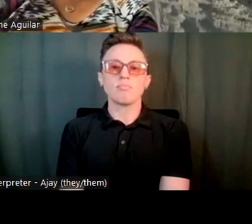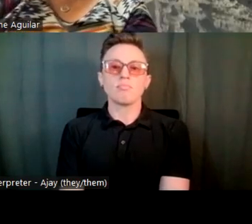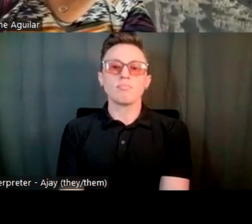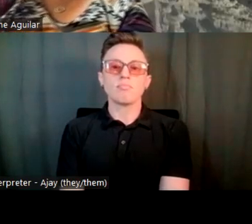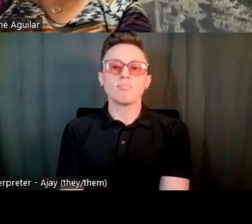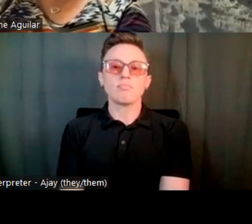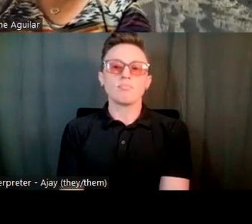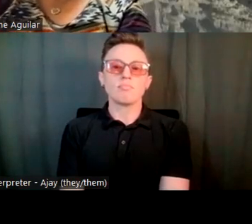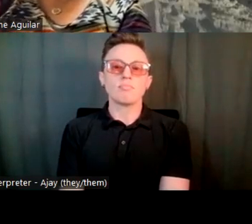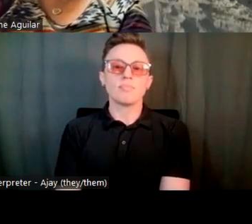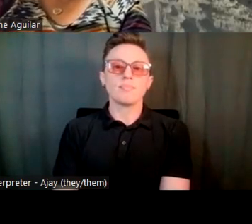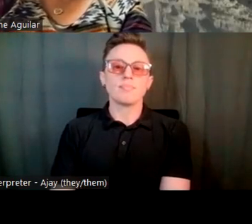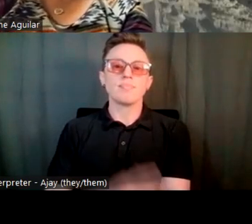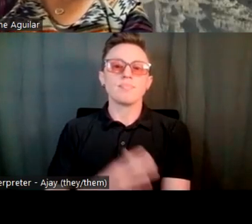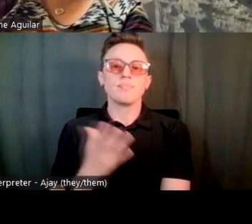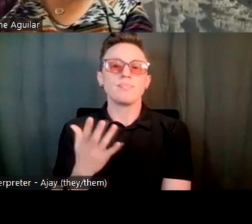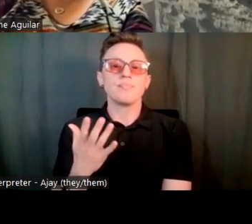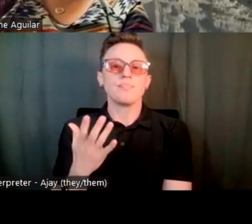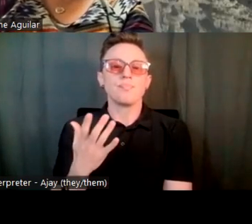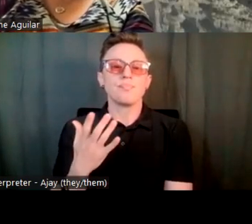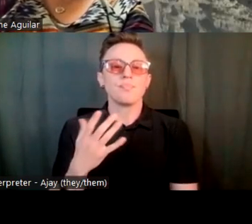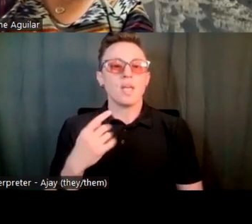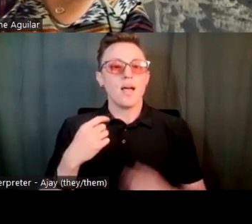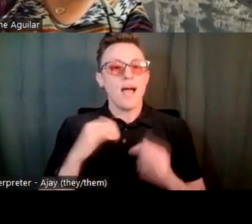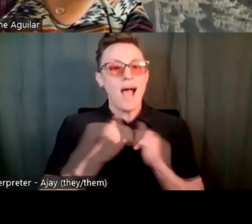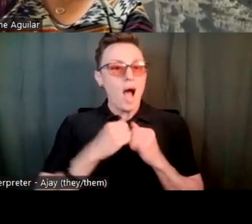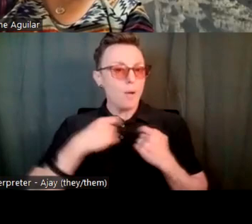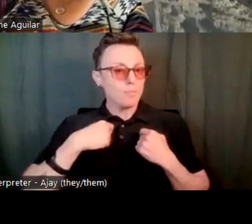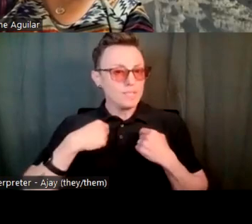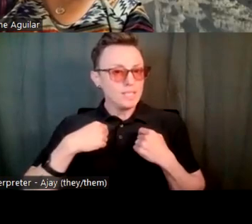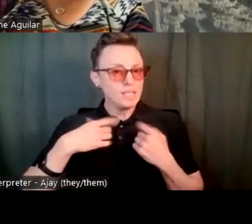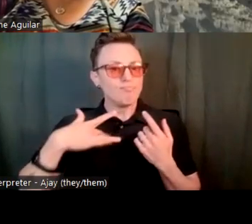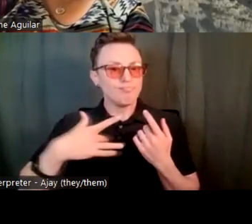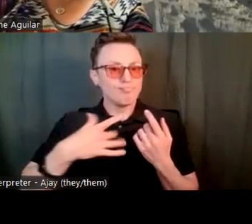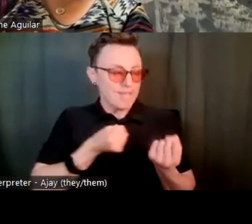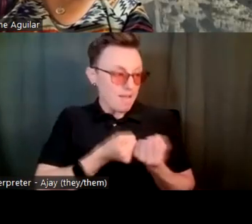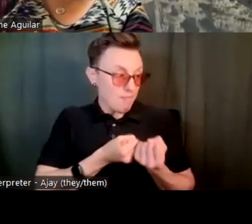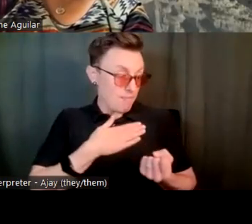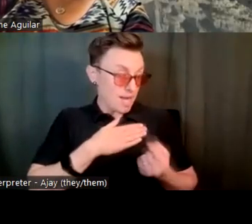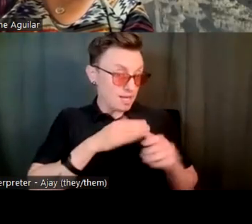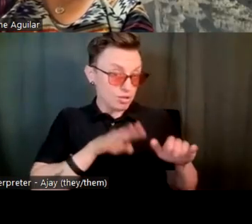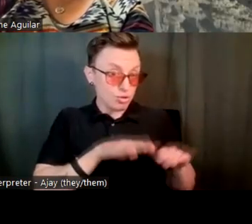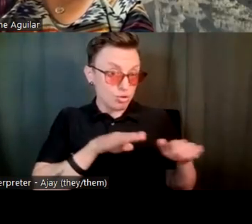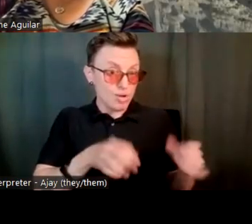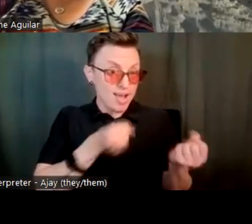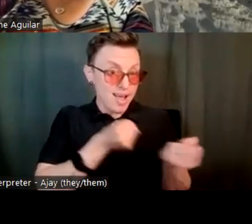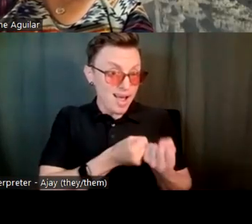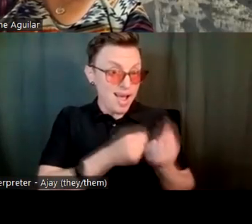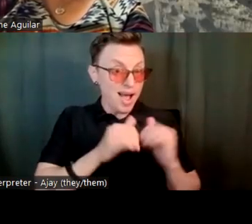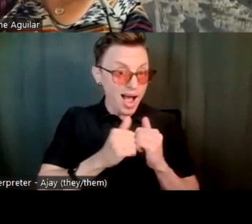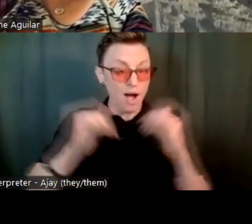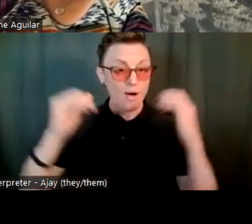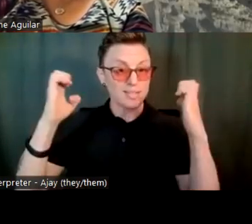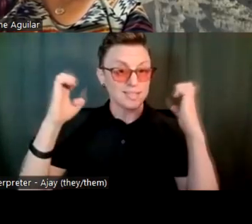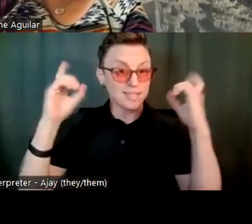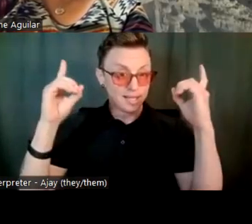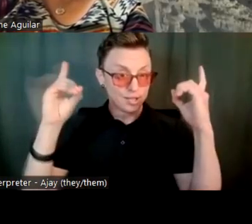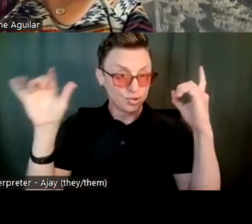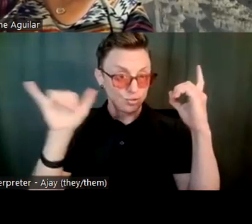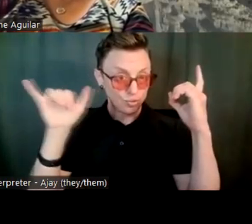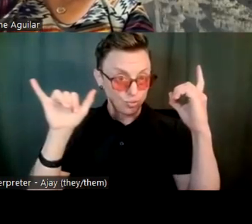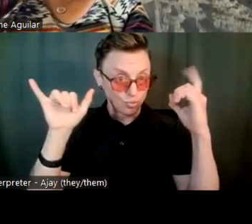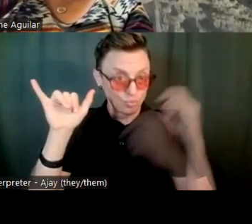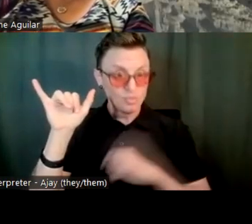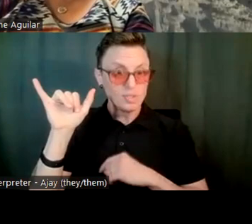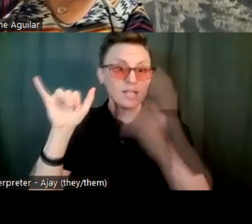So where I really advocate for my children is in the education as well. And it's because